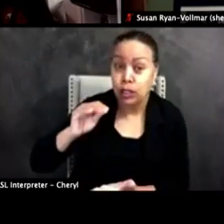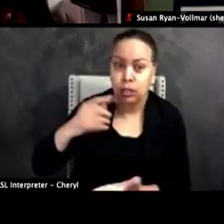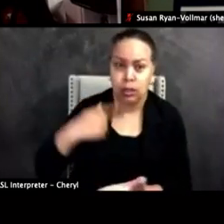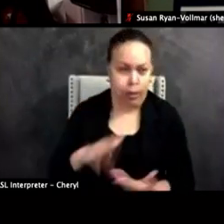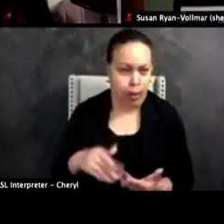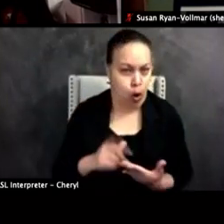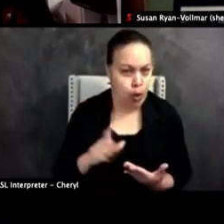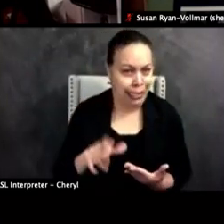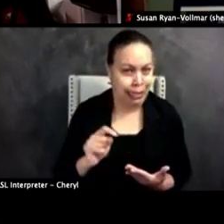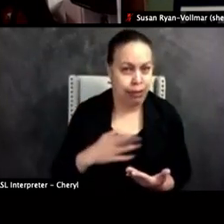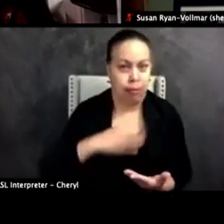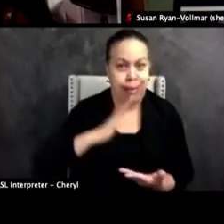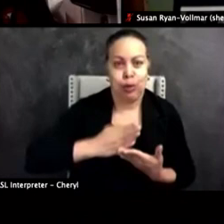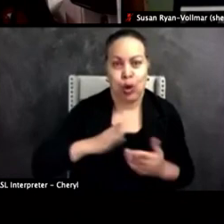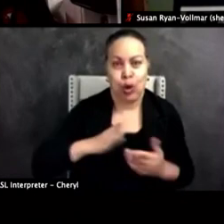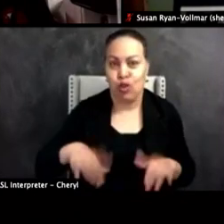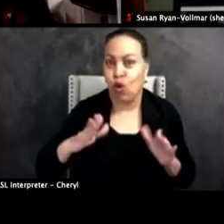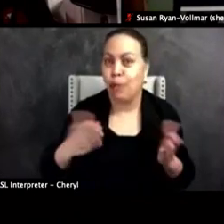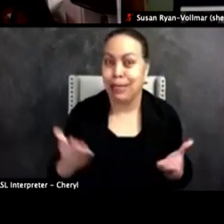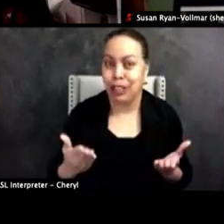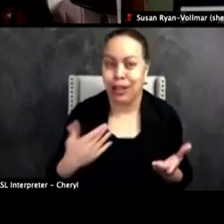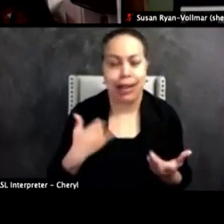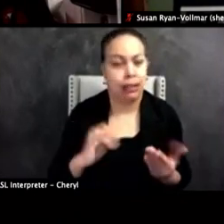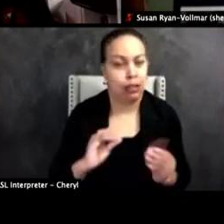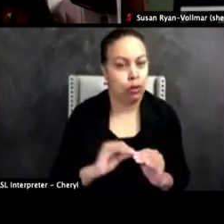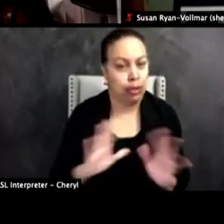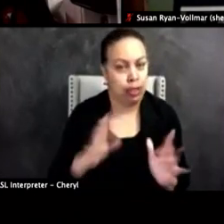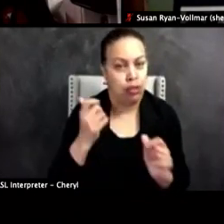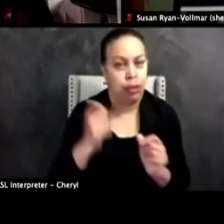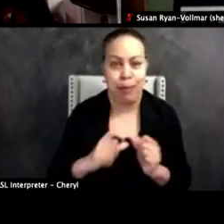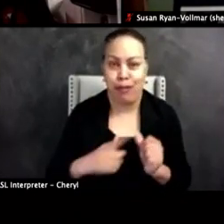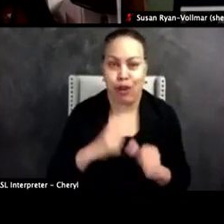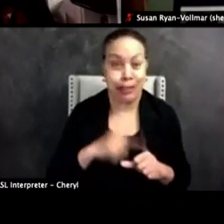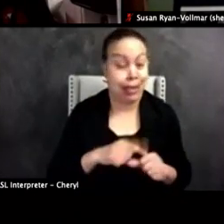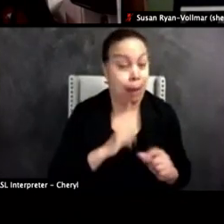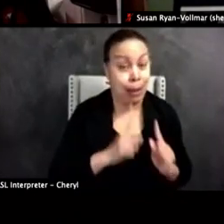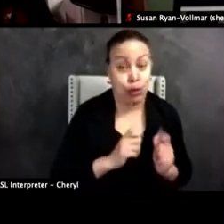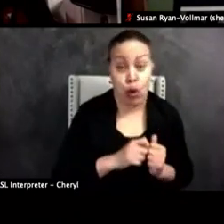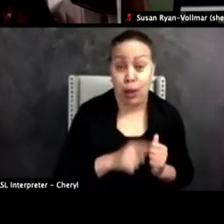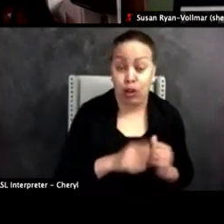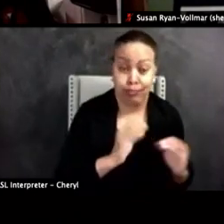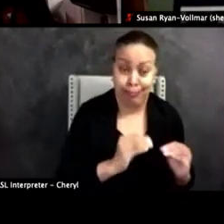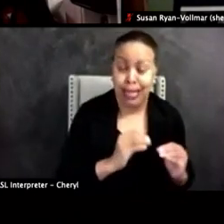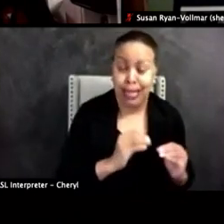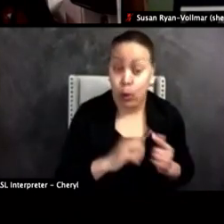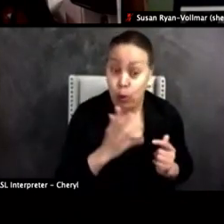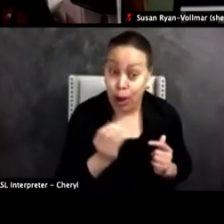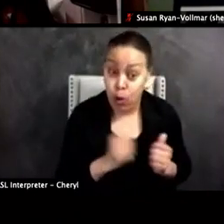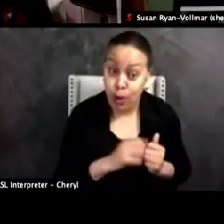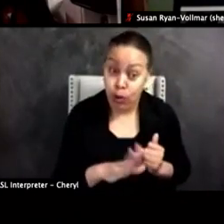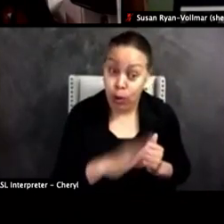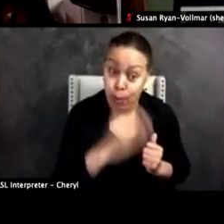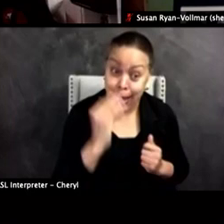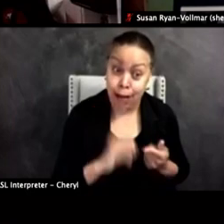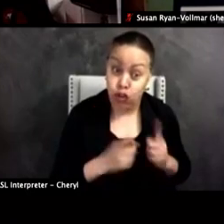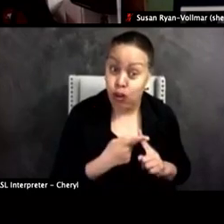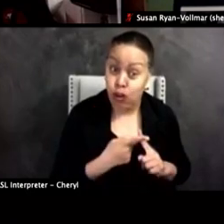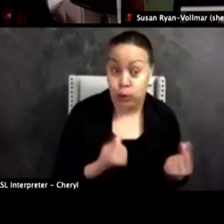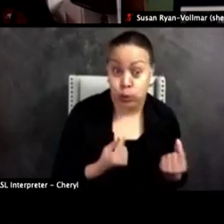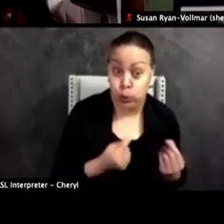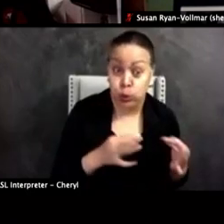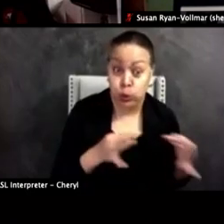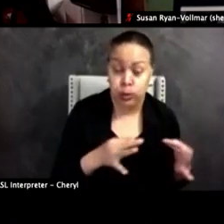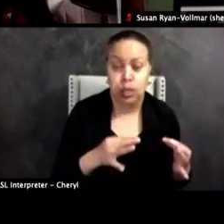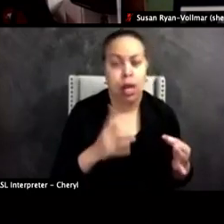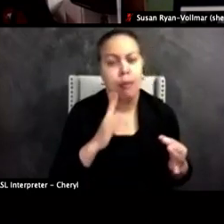town and I've, you know, still very clearly remember the first time I had the talk with her about going out with all of her black friends who were, they were